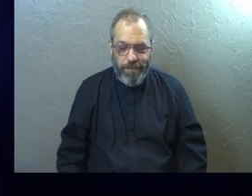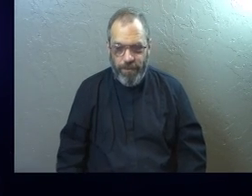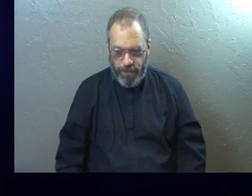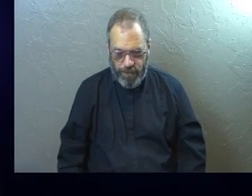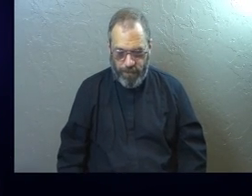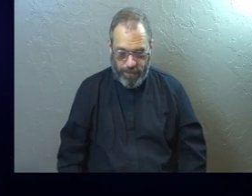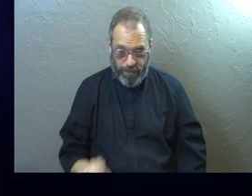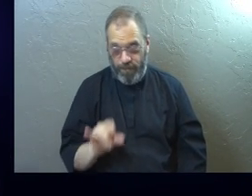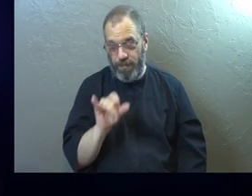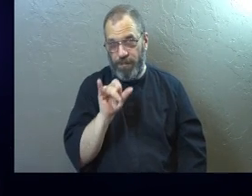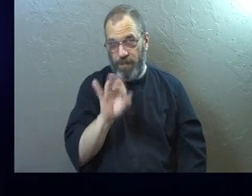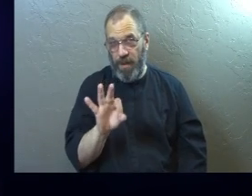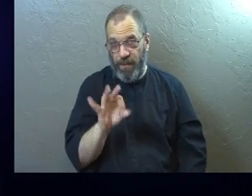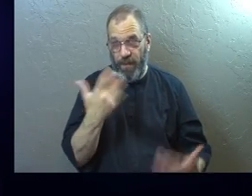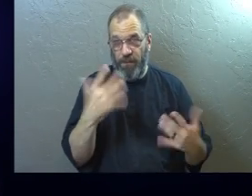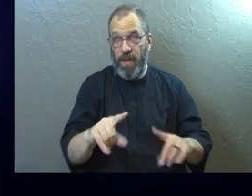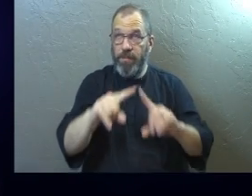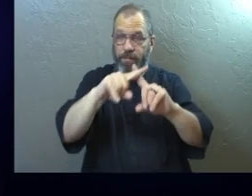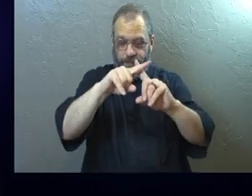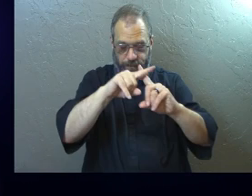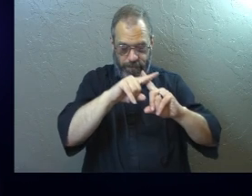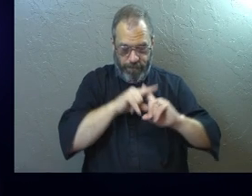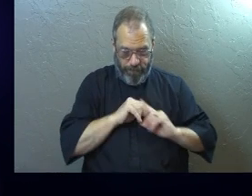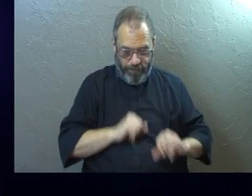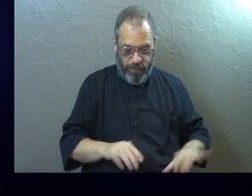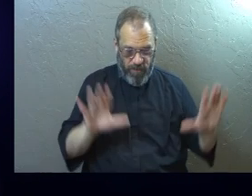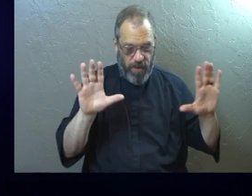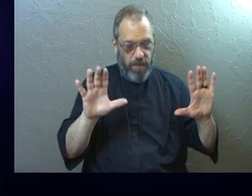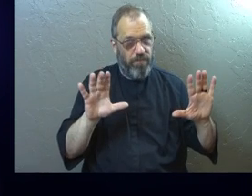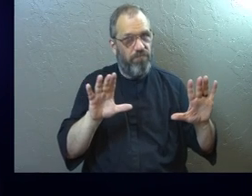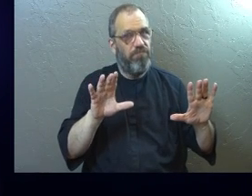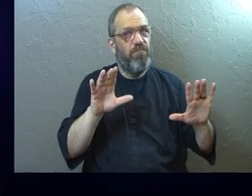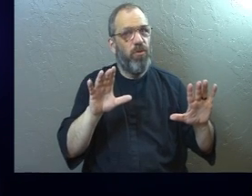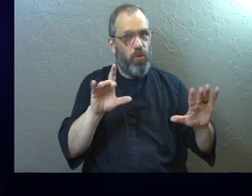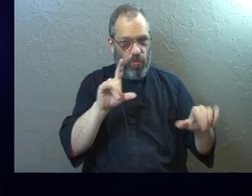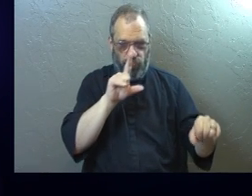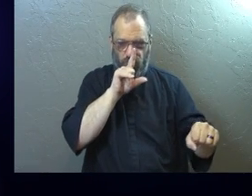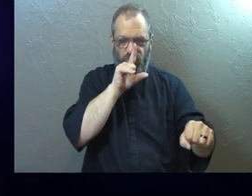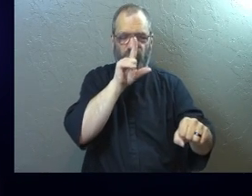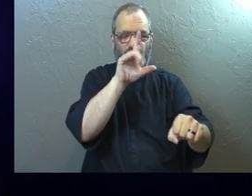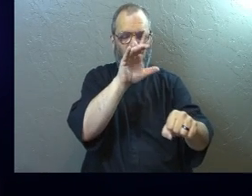If you have surrendered to Jesus Christ today, you are absolutely secure in him.